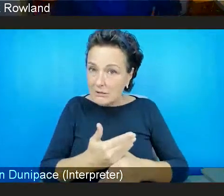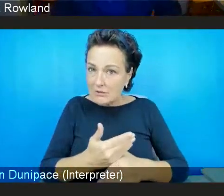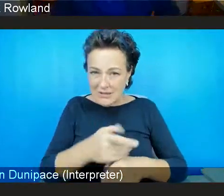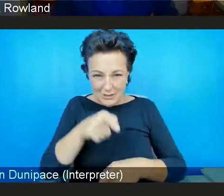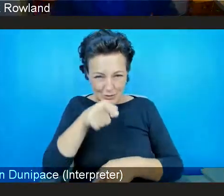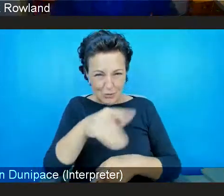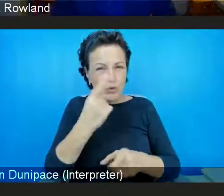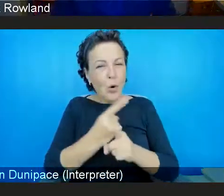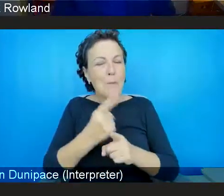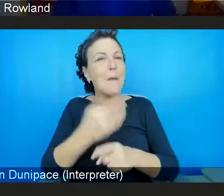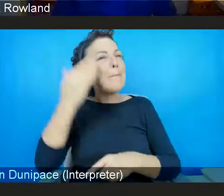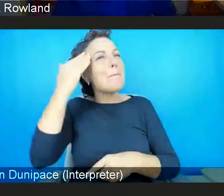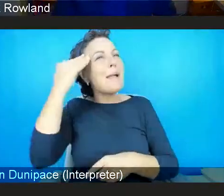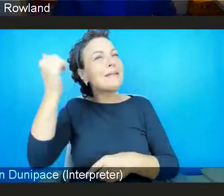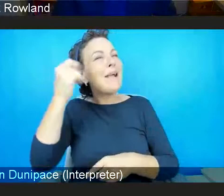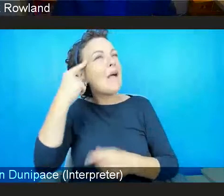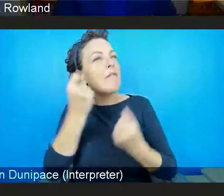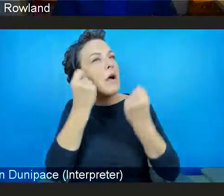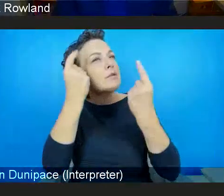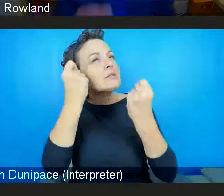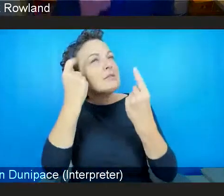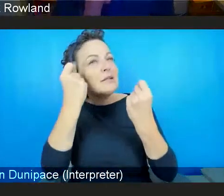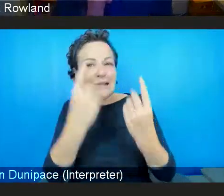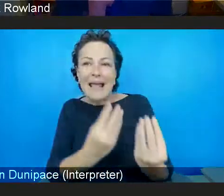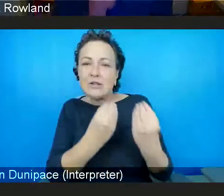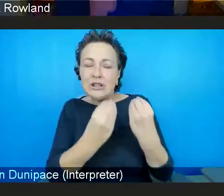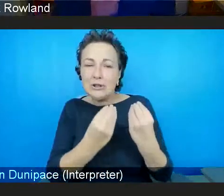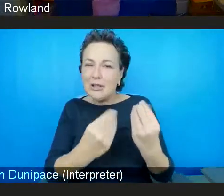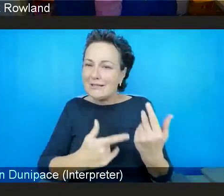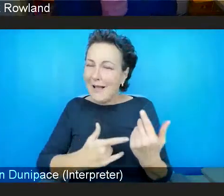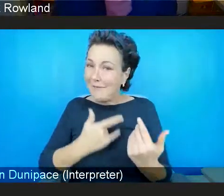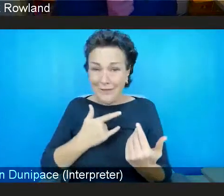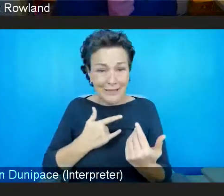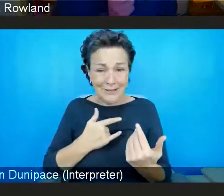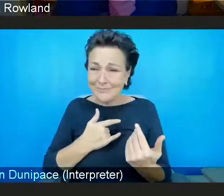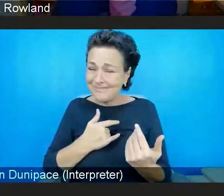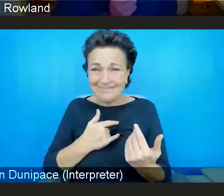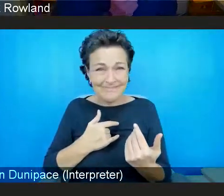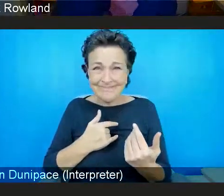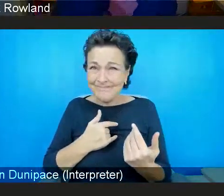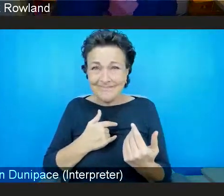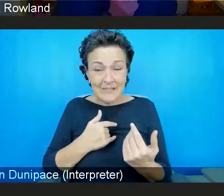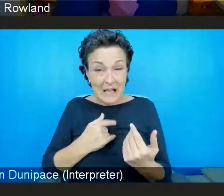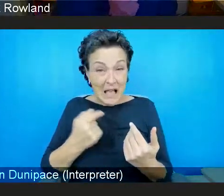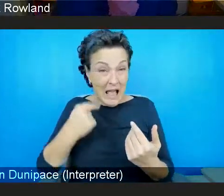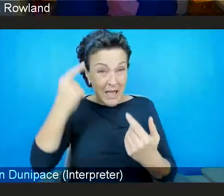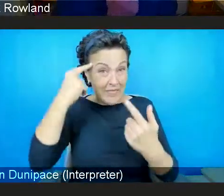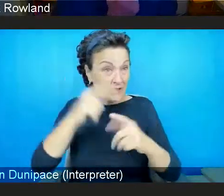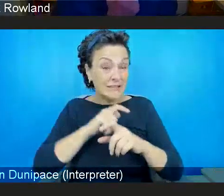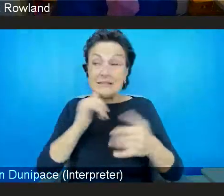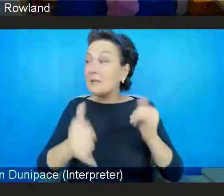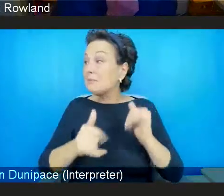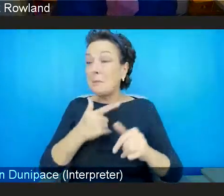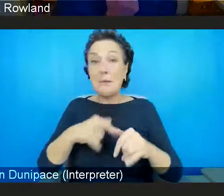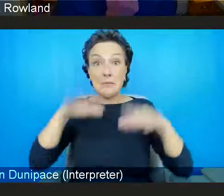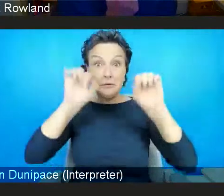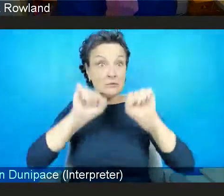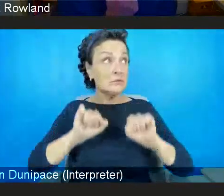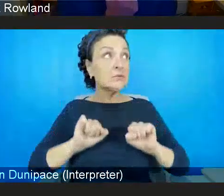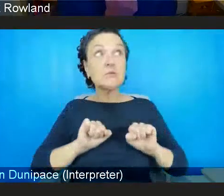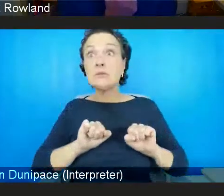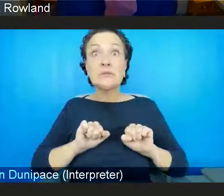literacy and that because it still feels very much that a person is sticking their head above the parapet, even admitting to the